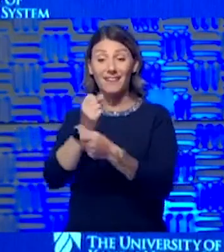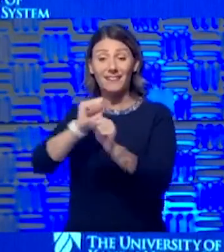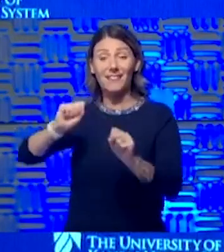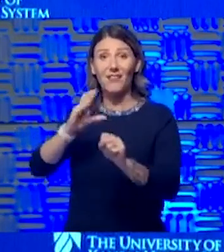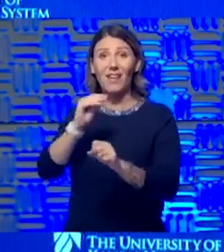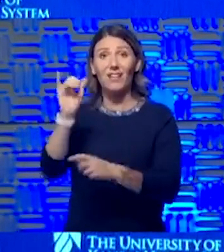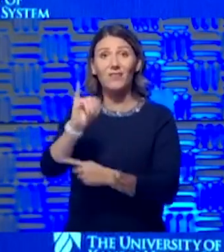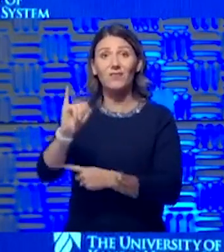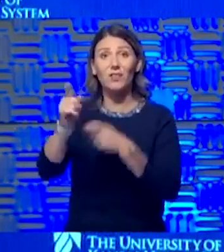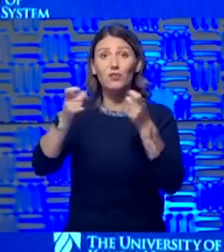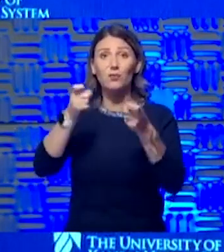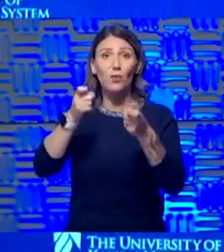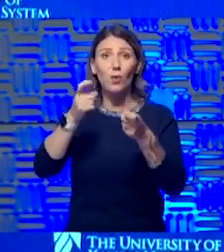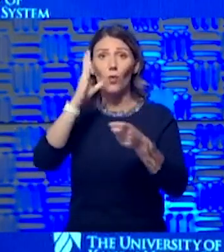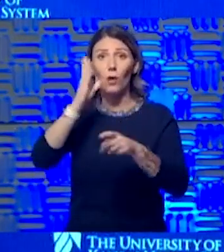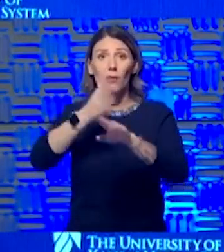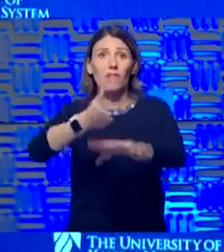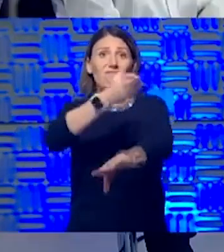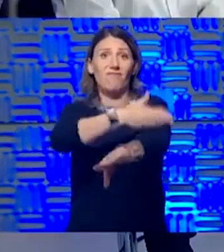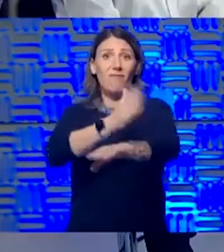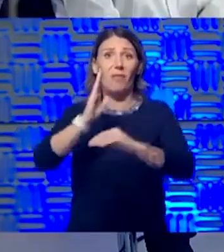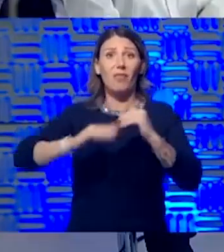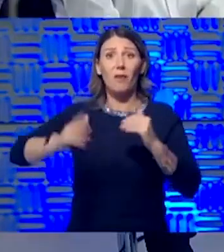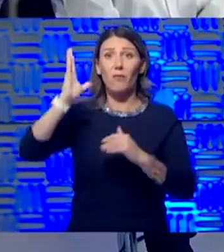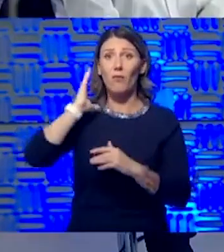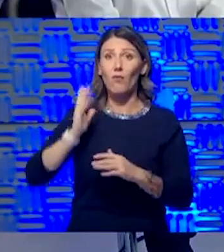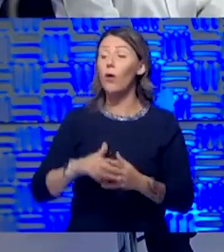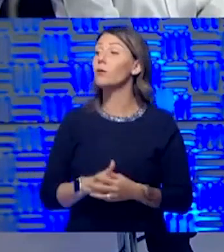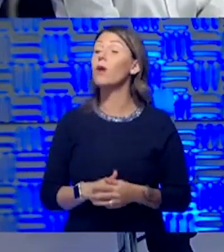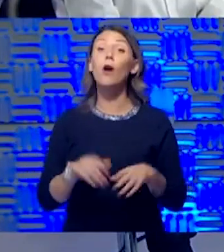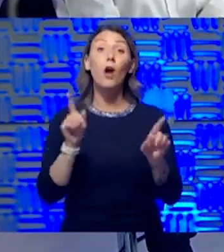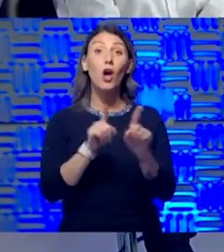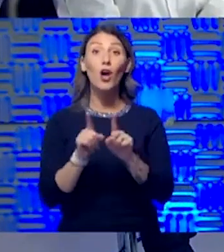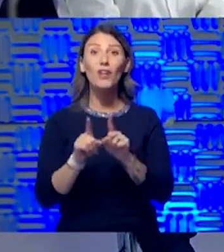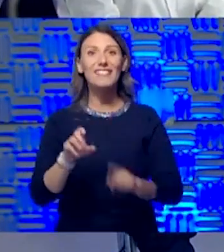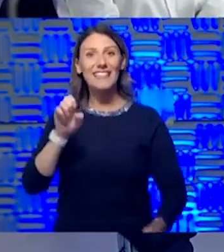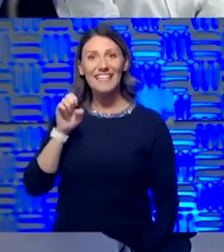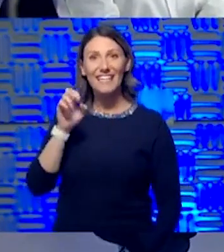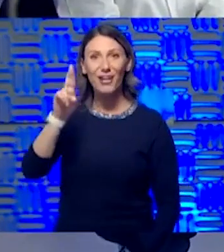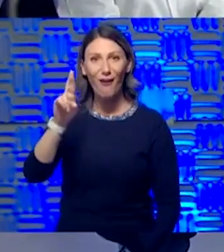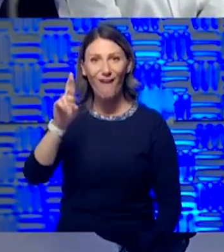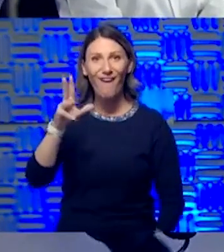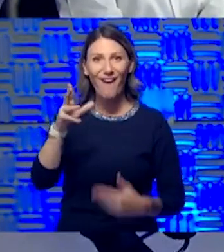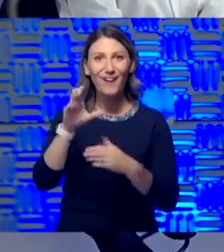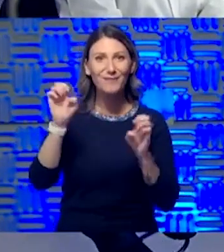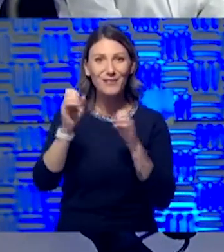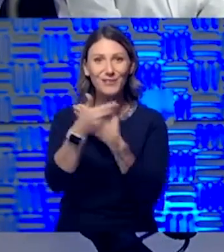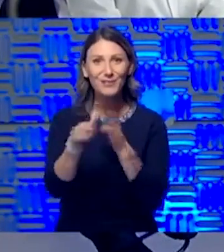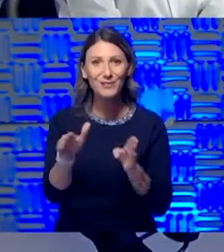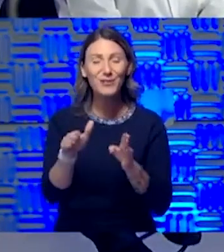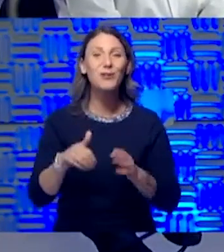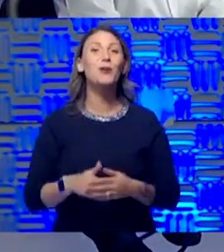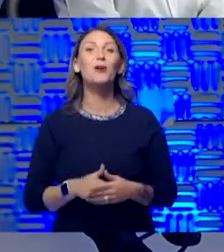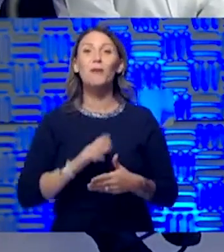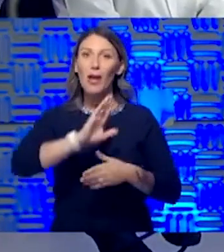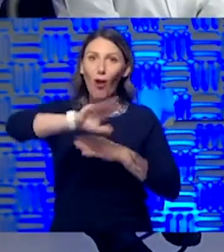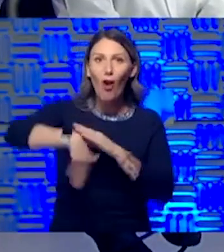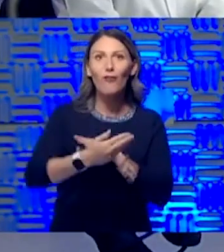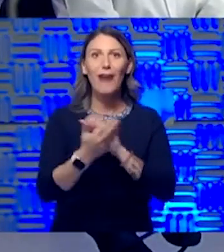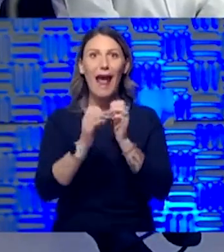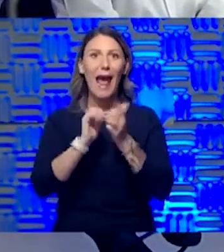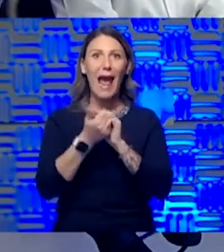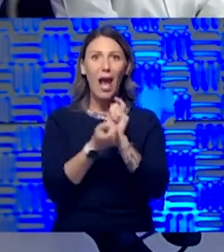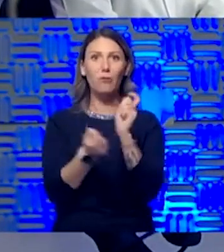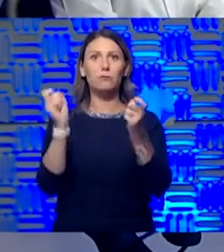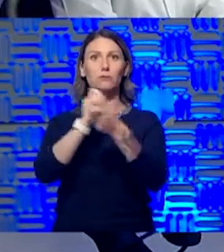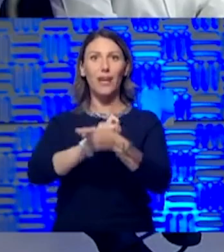better than we've ever been. Can I? Please. Yeah. And the ER, the way we built that and expanded the emergency room overnight, Dave Lisbon. Yeah,